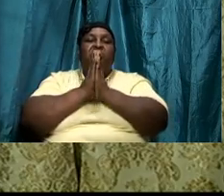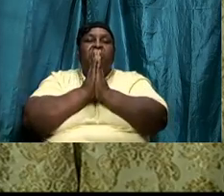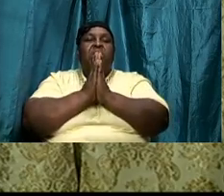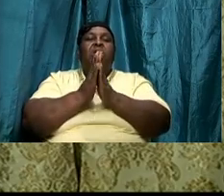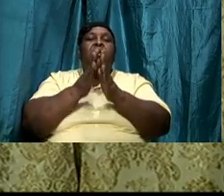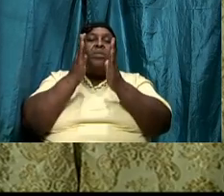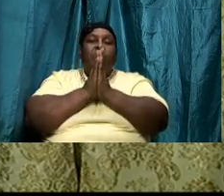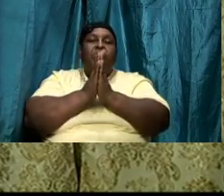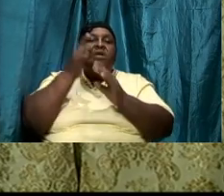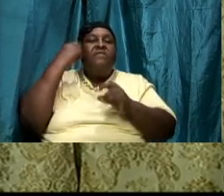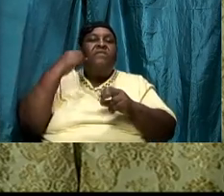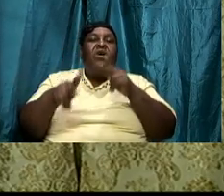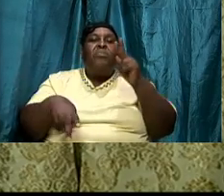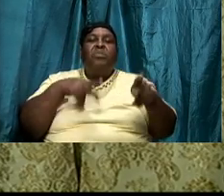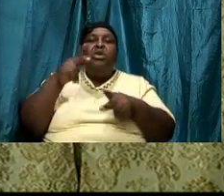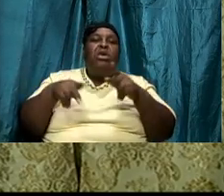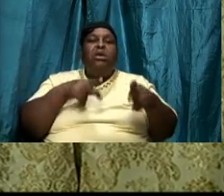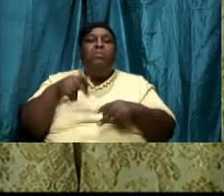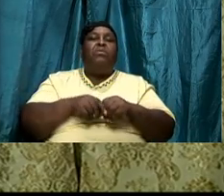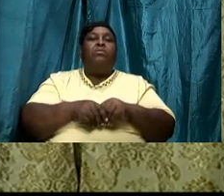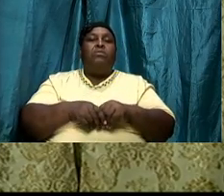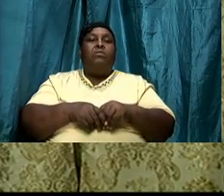people the mark will come